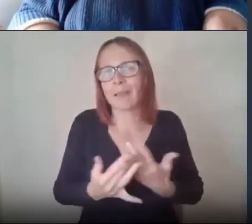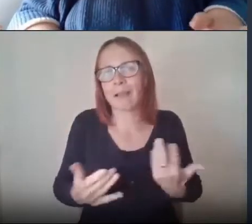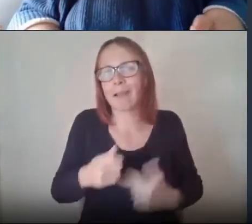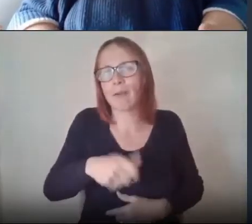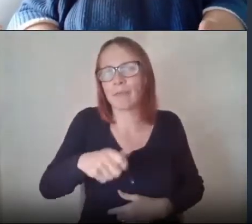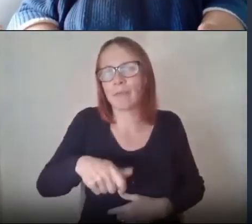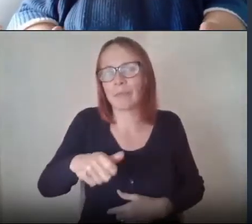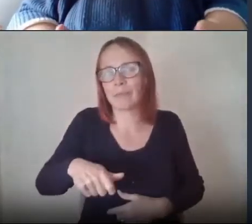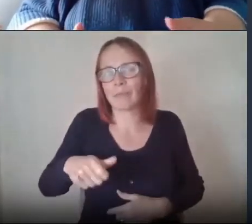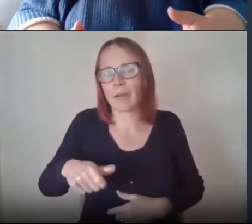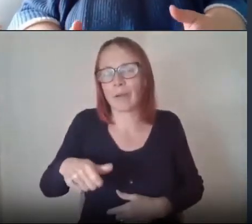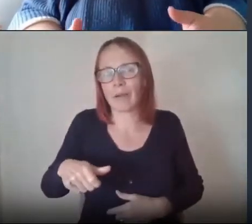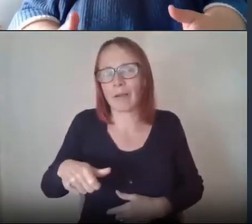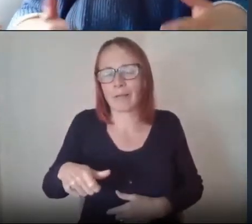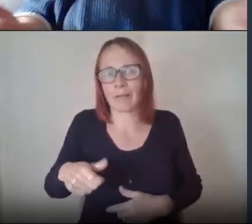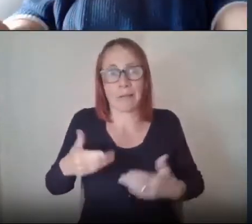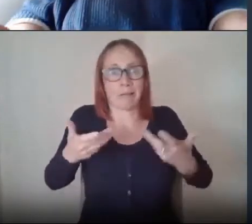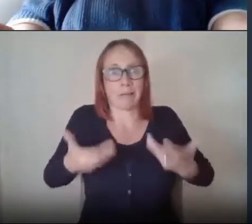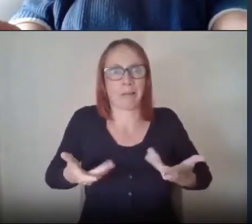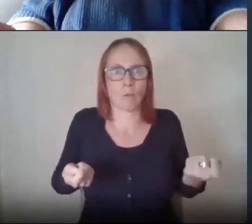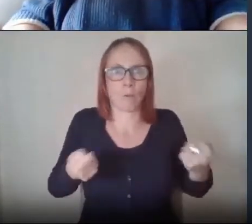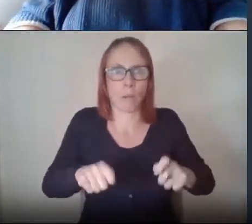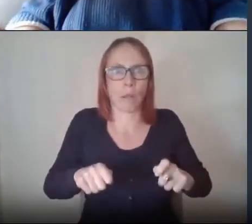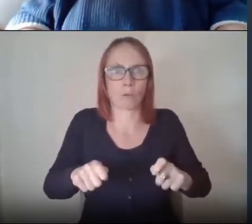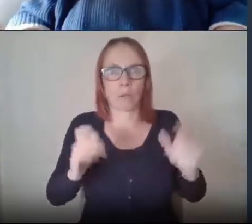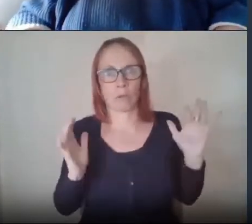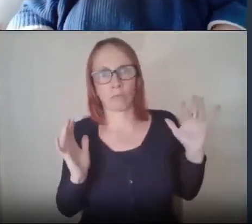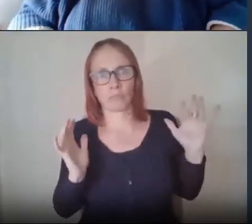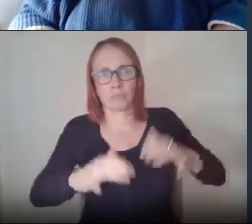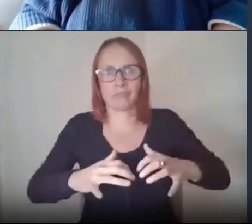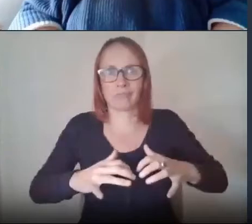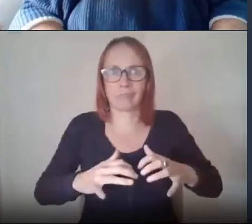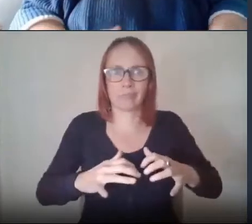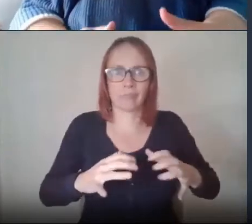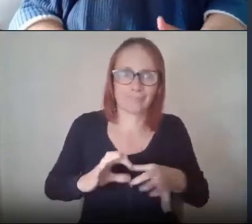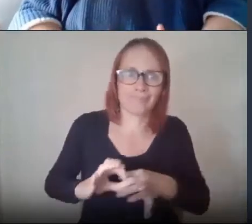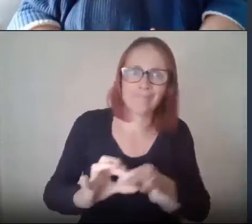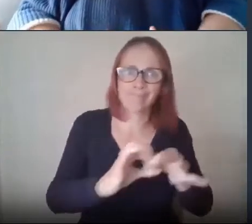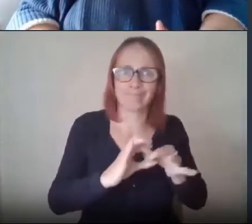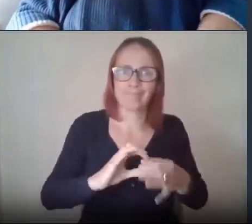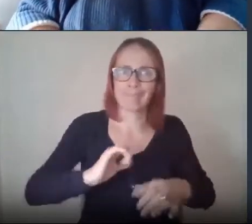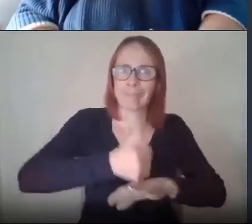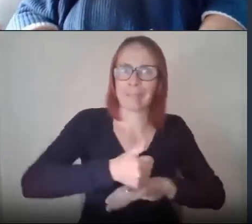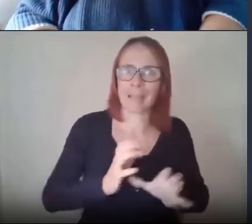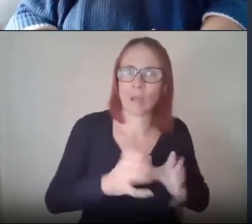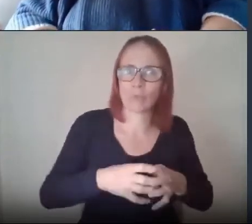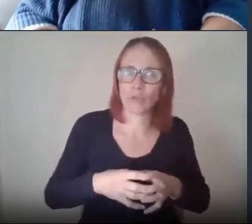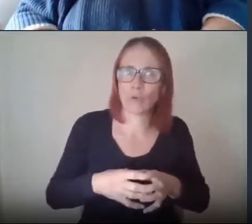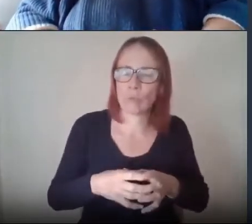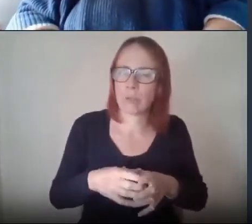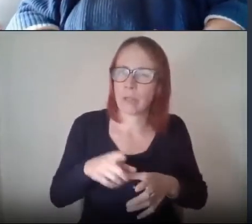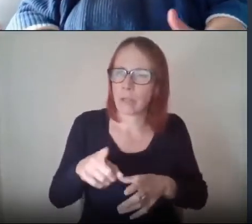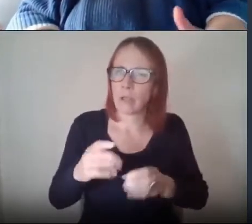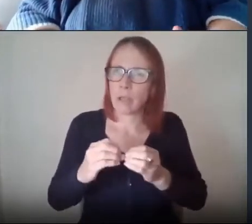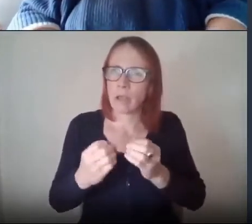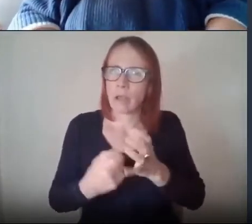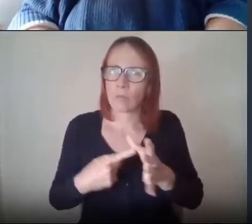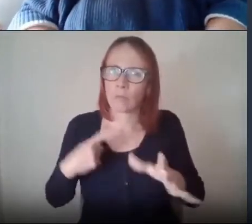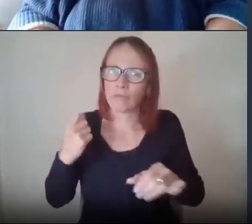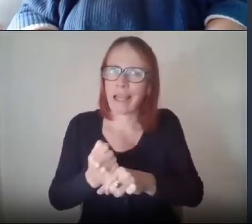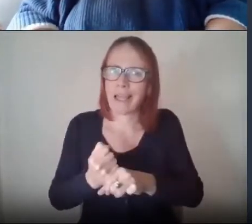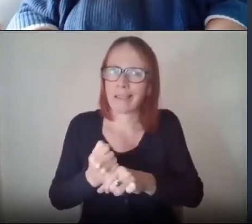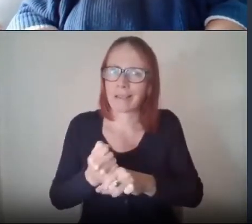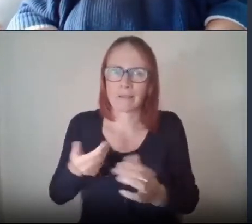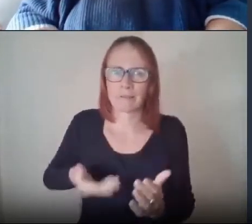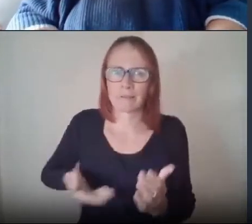together because of lockdown and started new things to help their local community what extra services has brag been